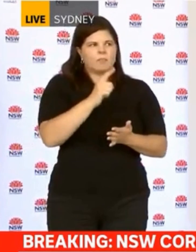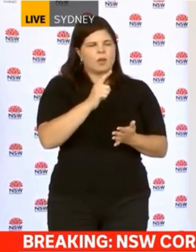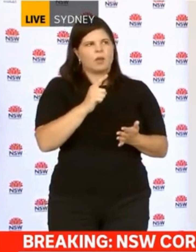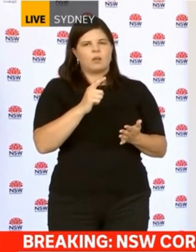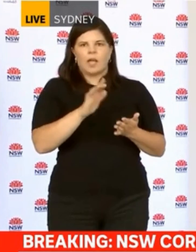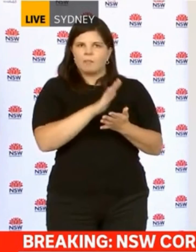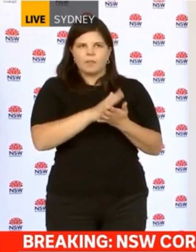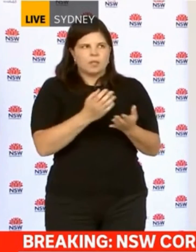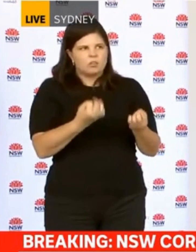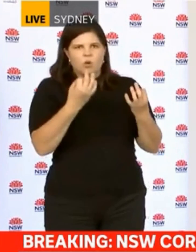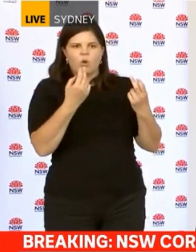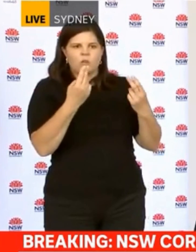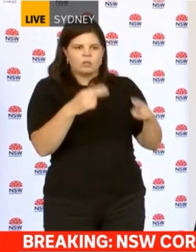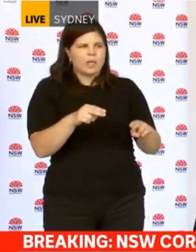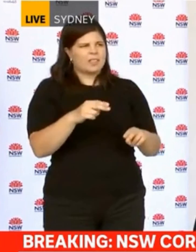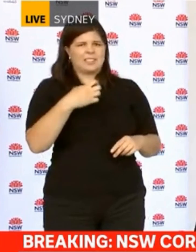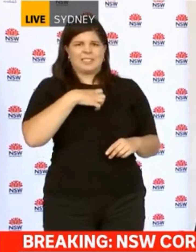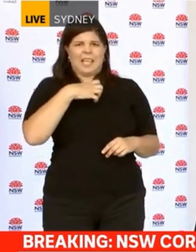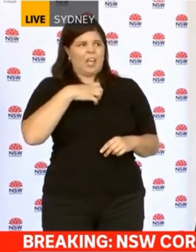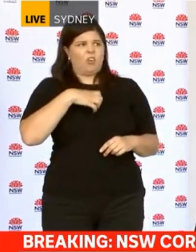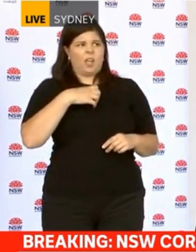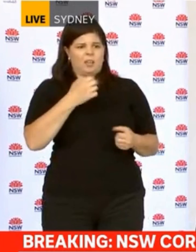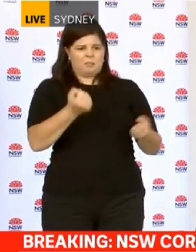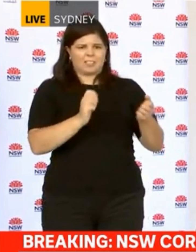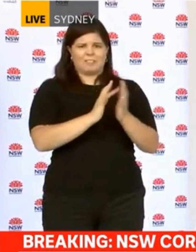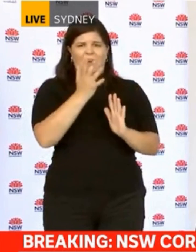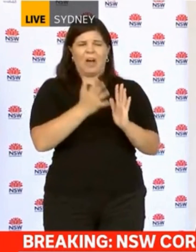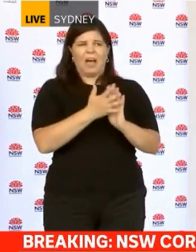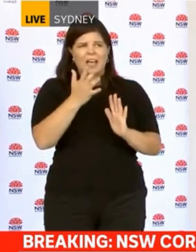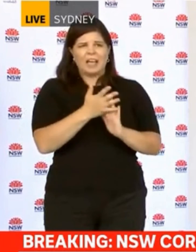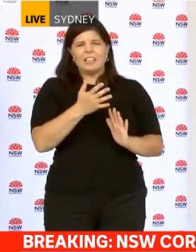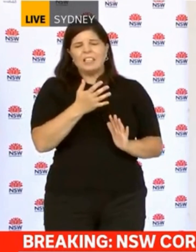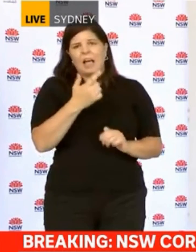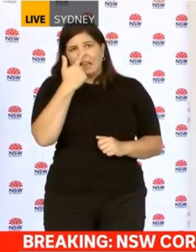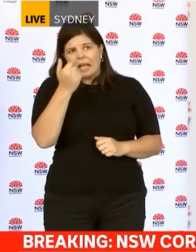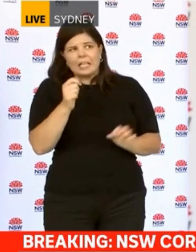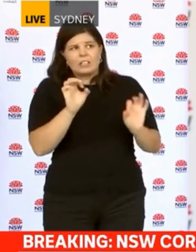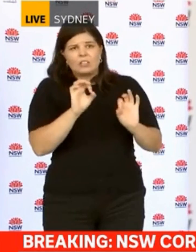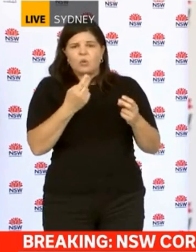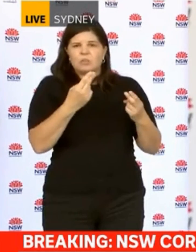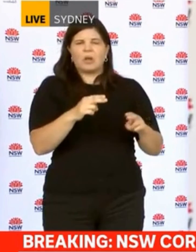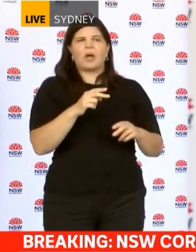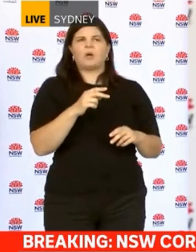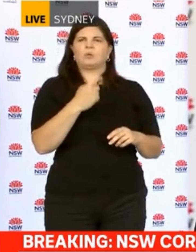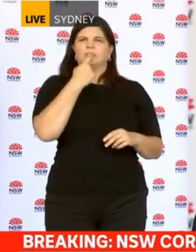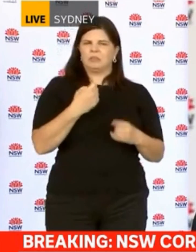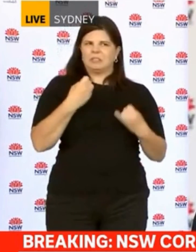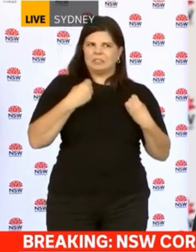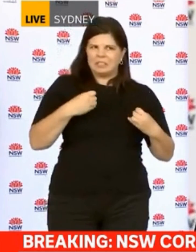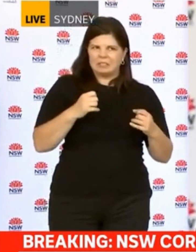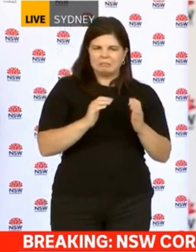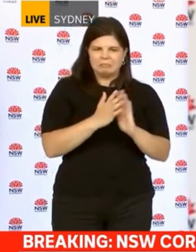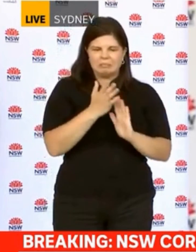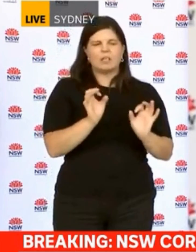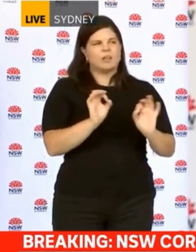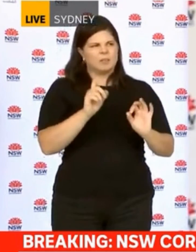injuries or fatalities as a result of that. It's a scary situation. But I have confidence that our transport authorities will get on